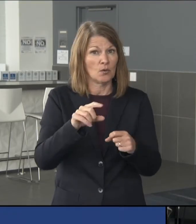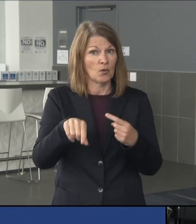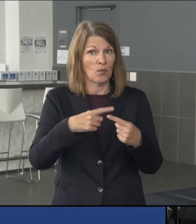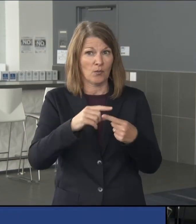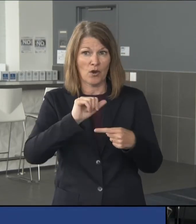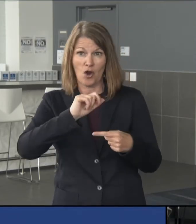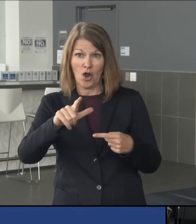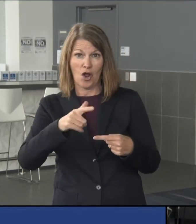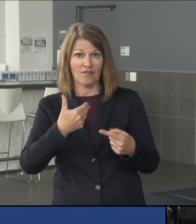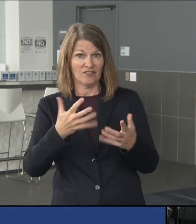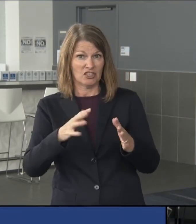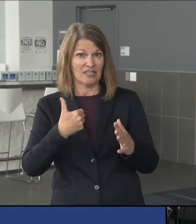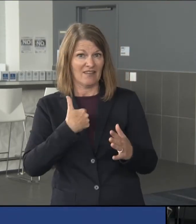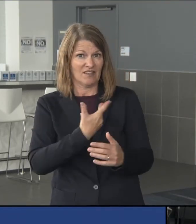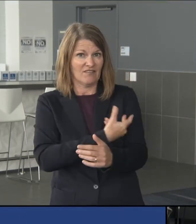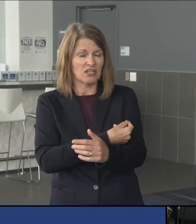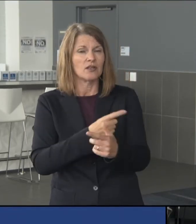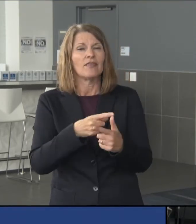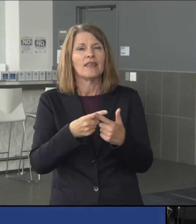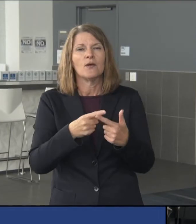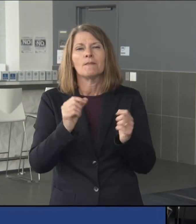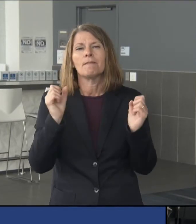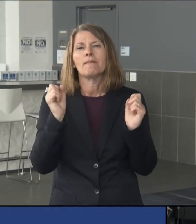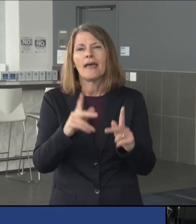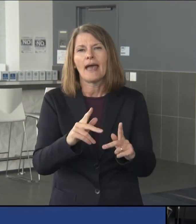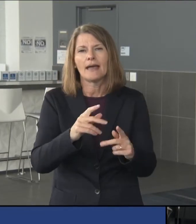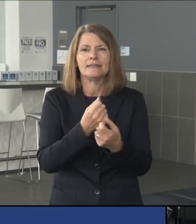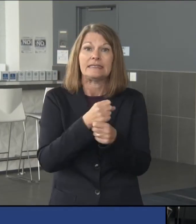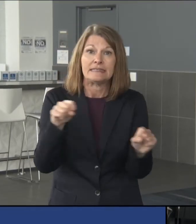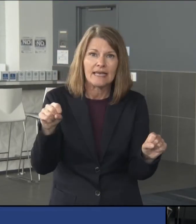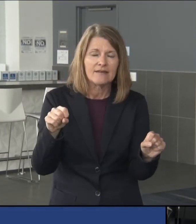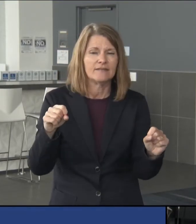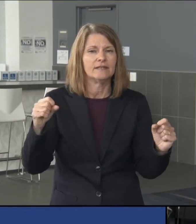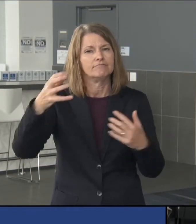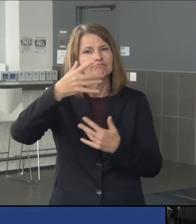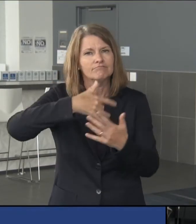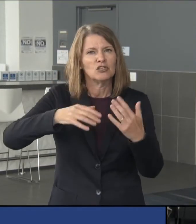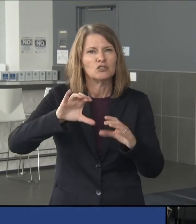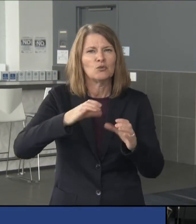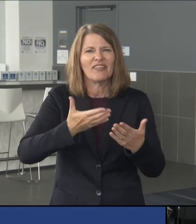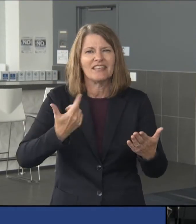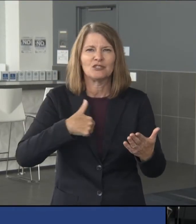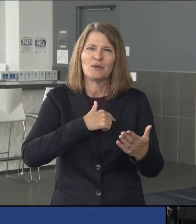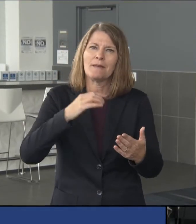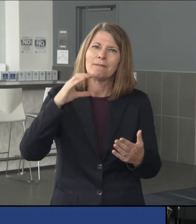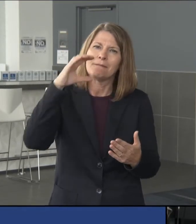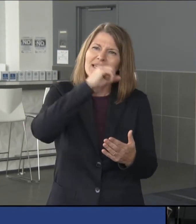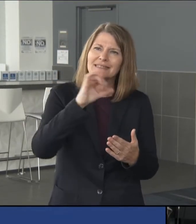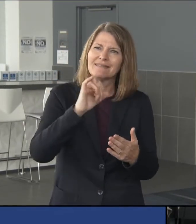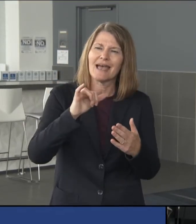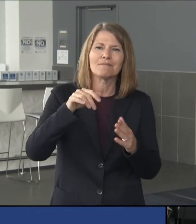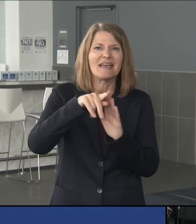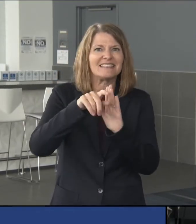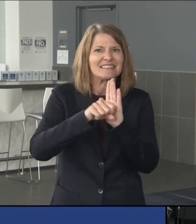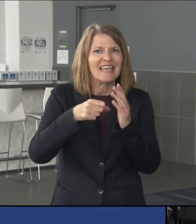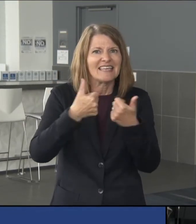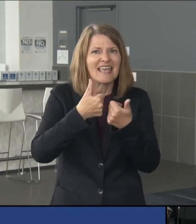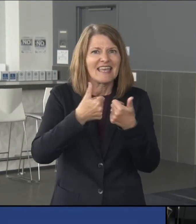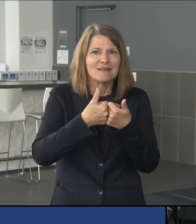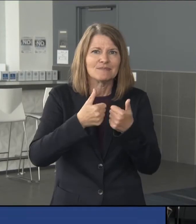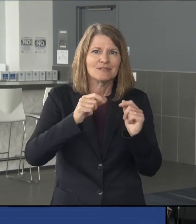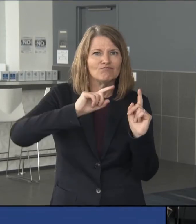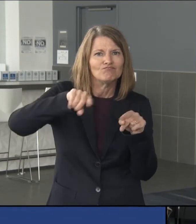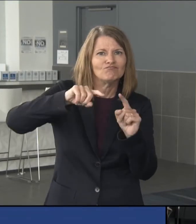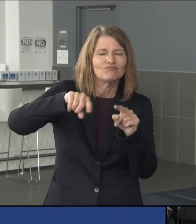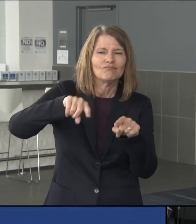vaccinated, the sooner we can safely get back doing the things that we've missed, like going to Penn State games. Getting vaccinated is a way